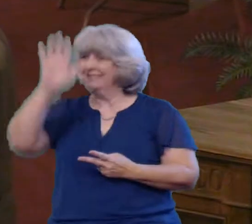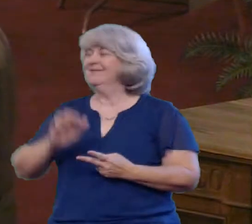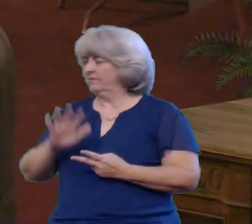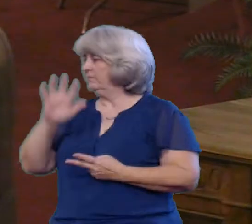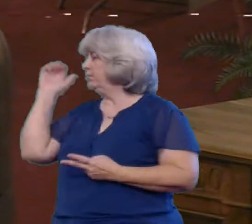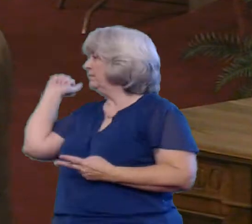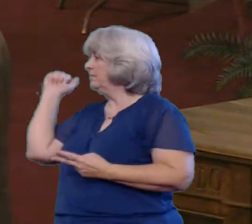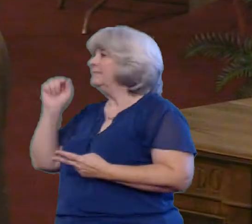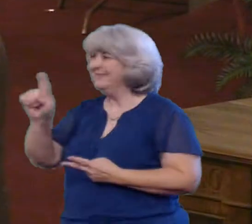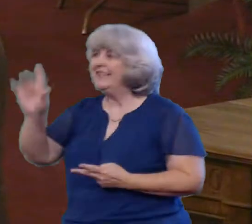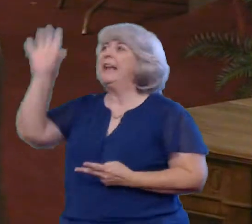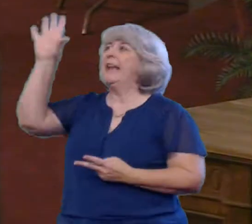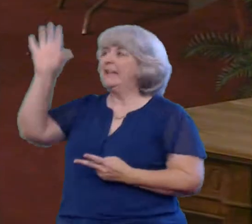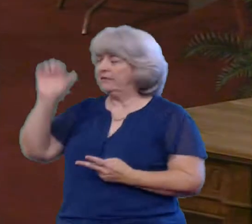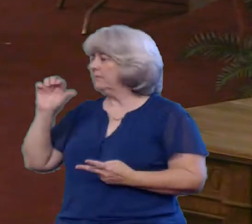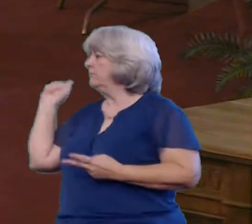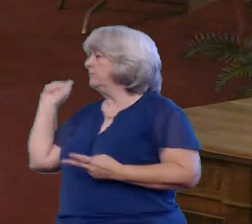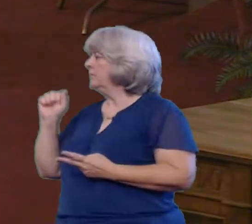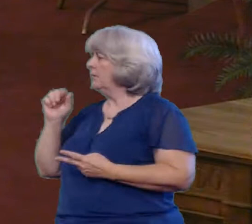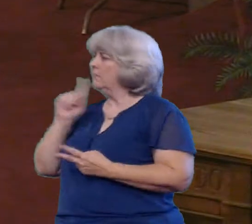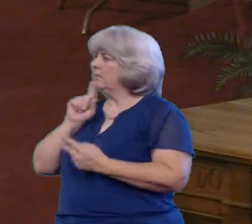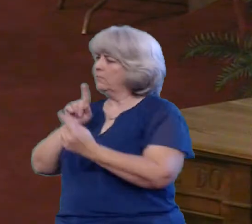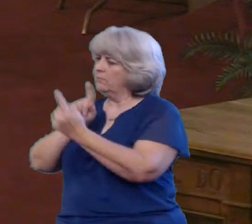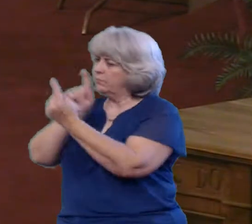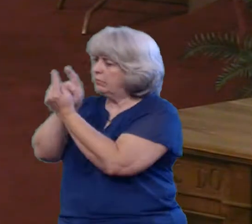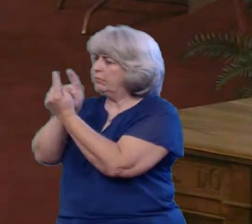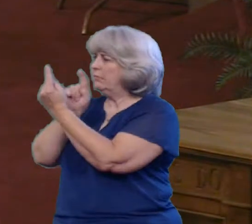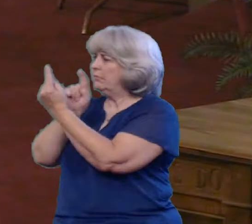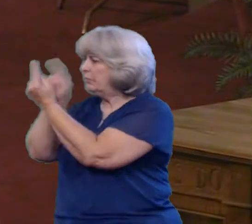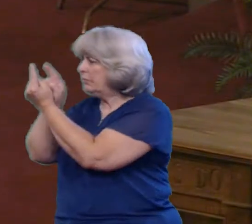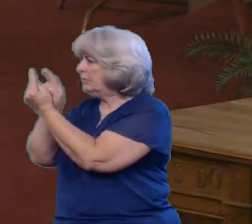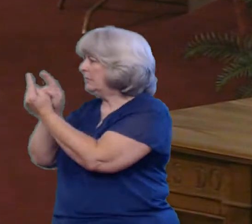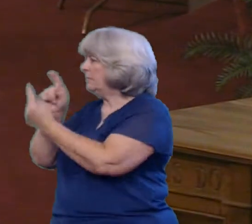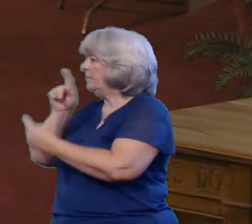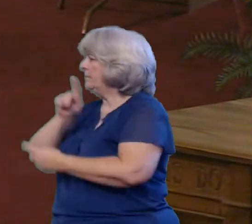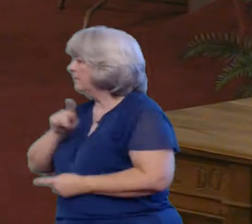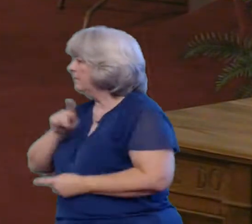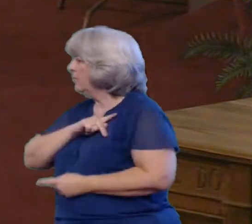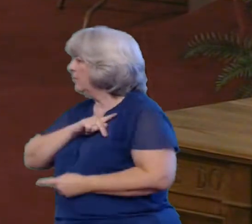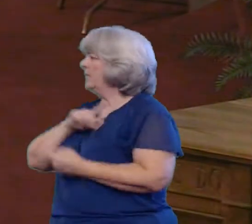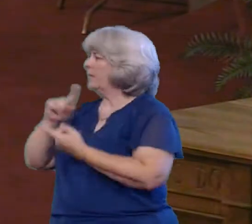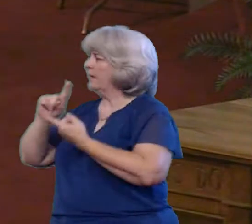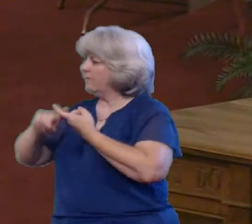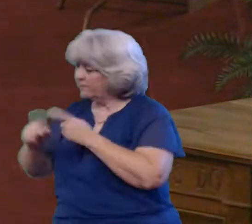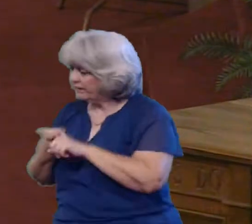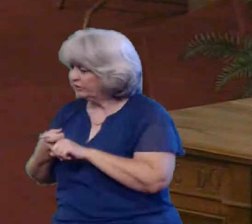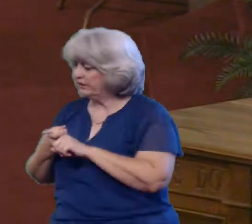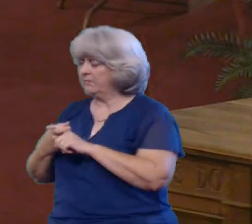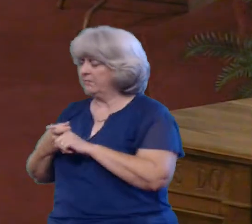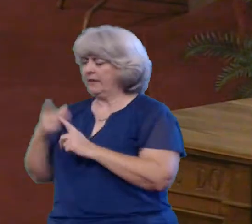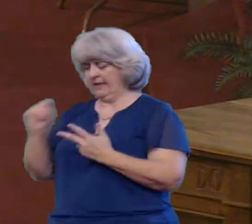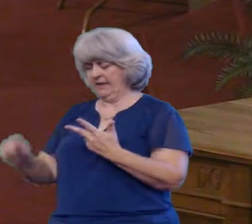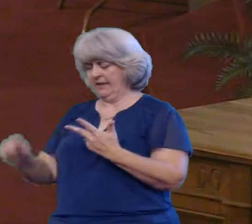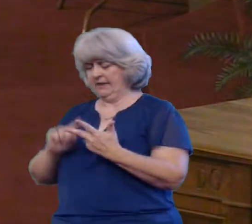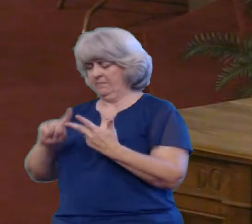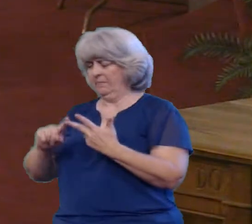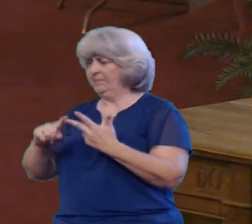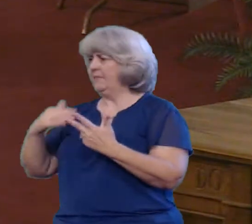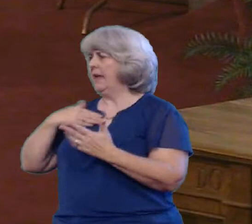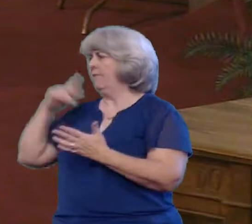That it's a life-changing attitude It's a life-developing friendship And number three that it's purpose-driven